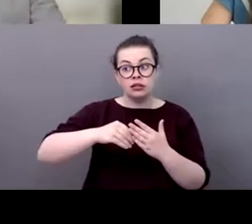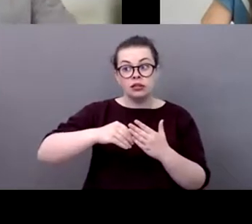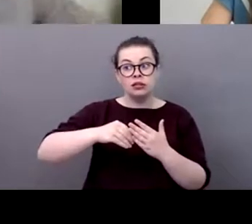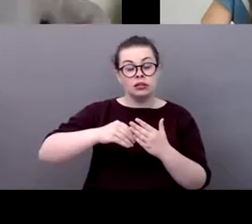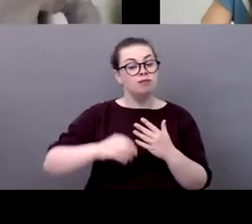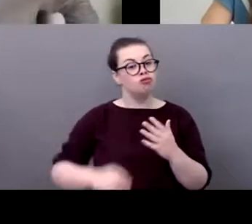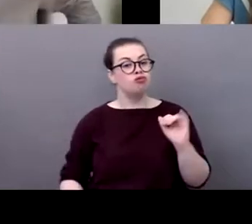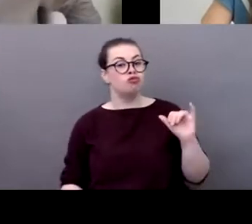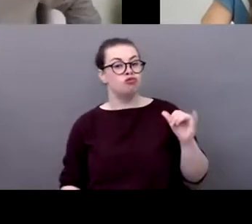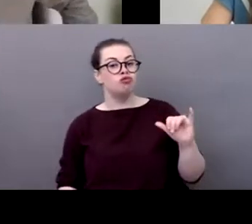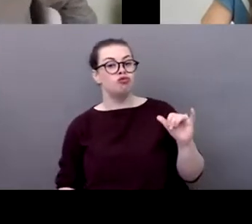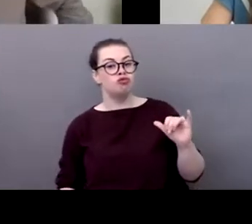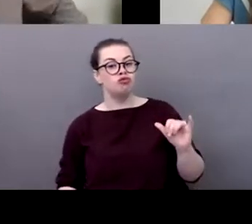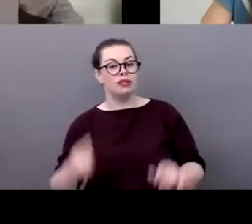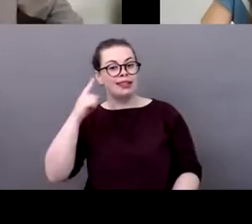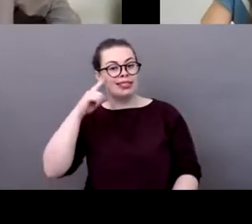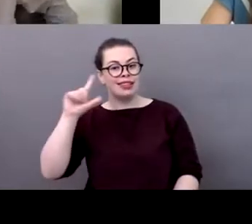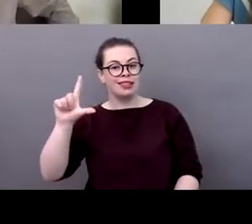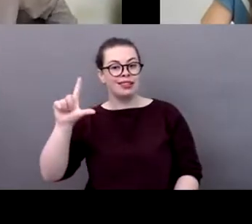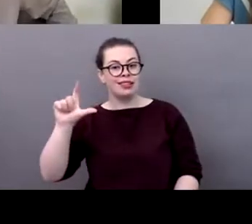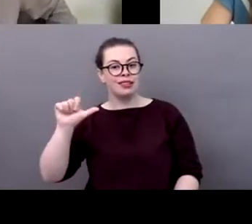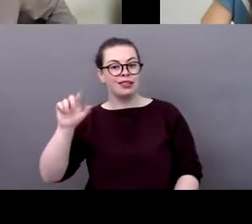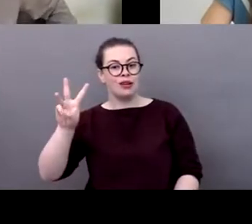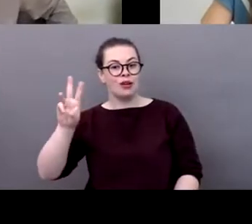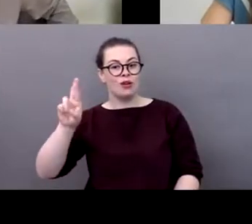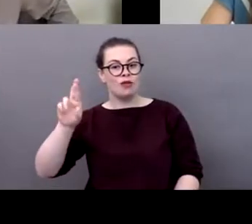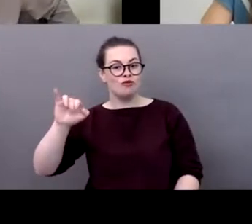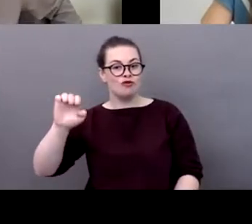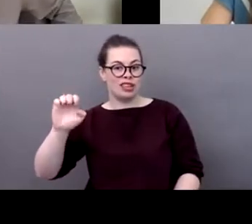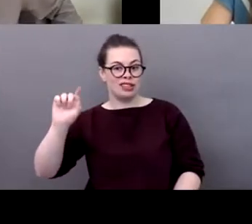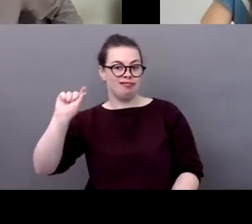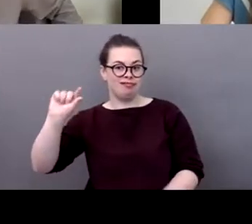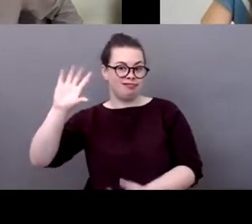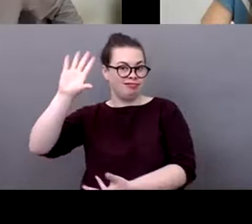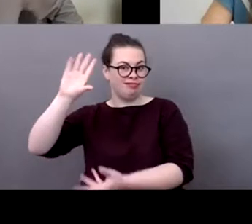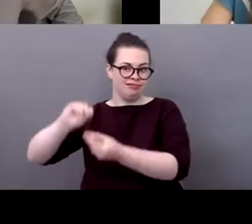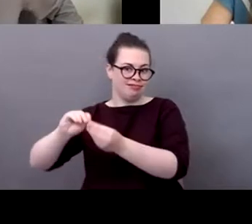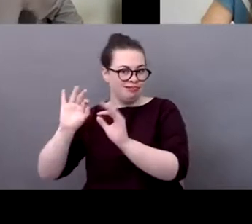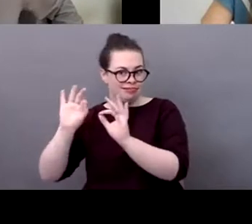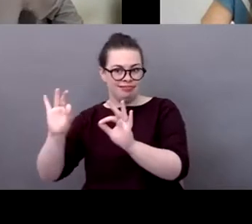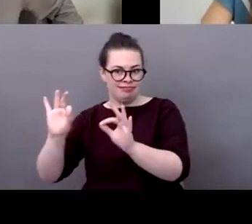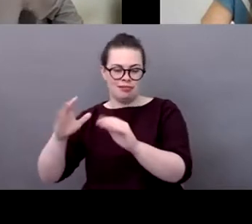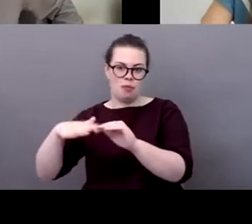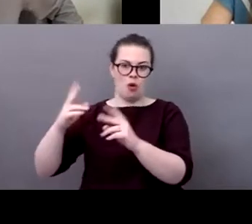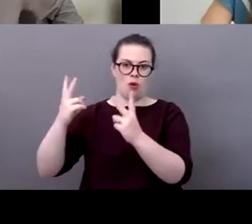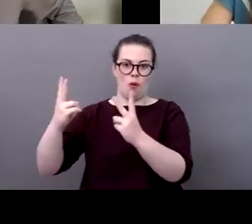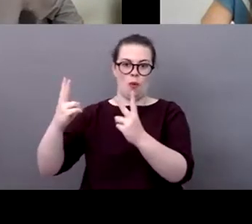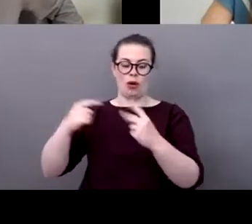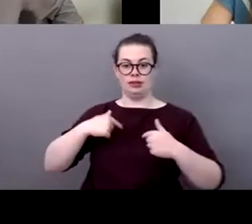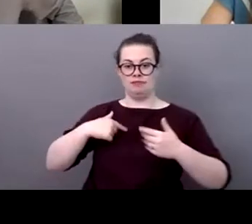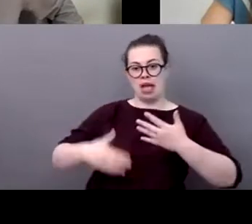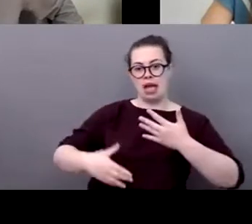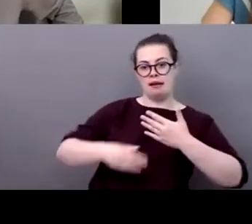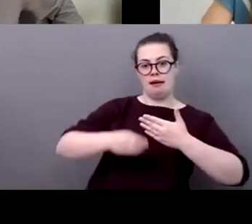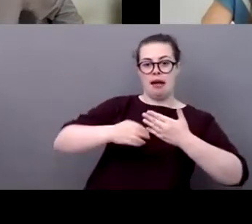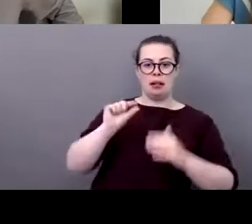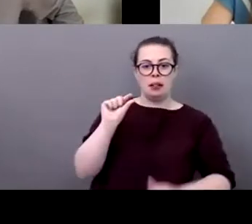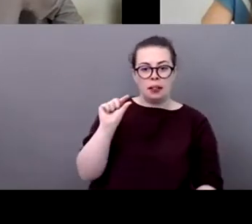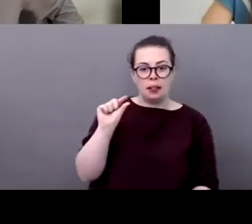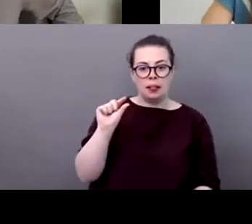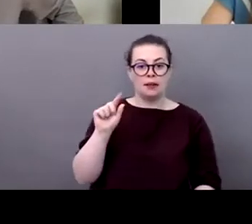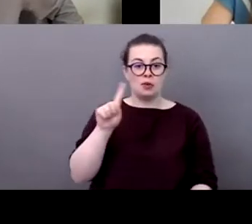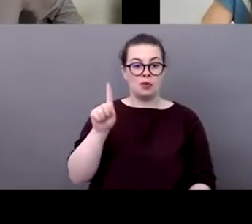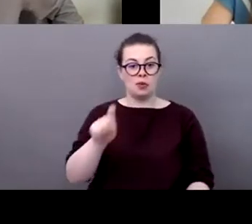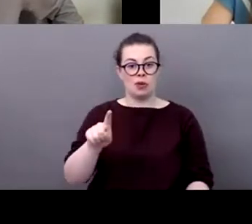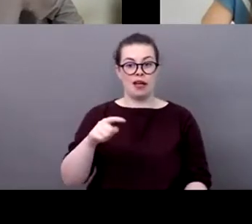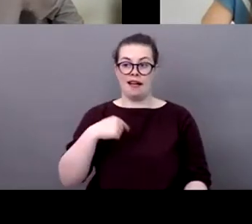i think lori went went through i mean the most important part i i would add maybe something because uh you know as a representative